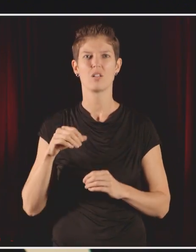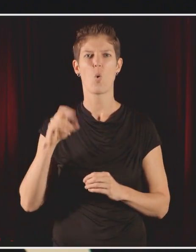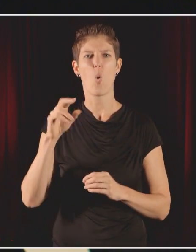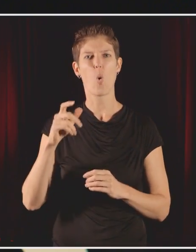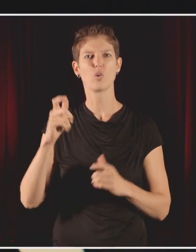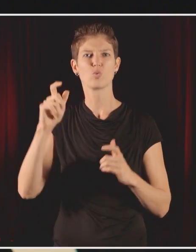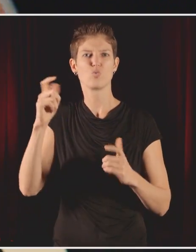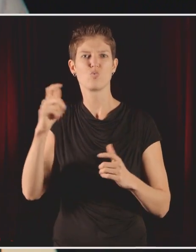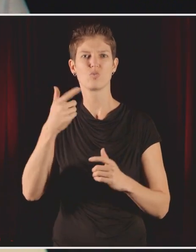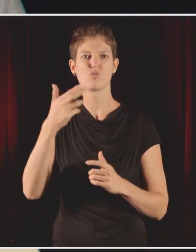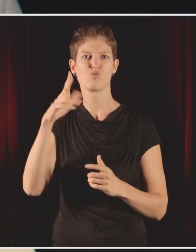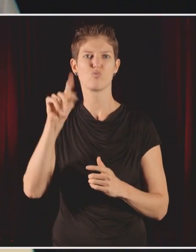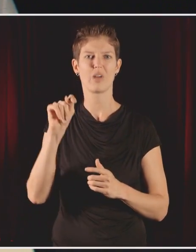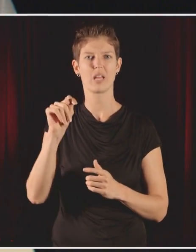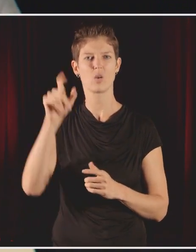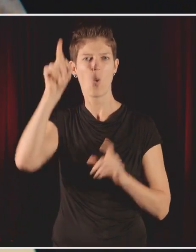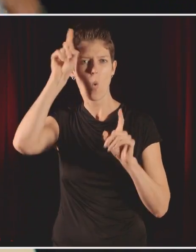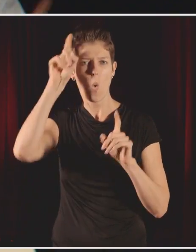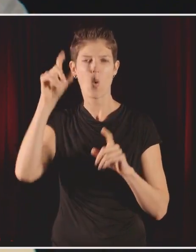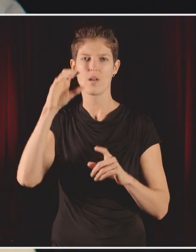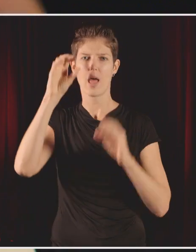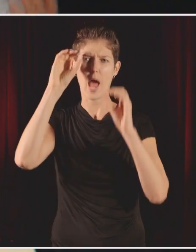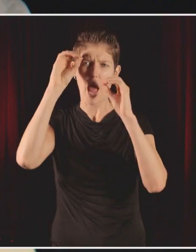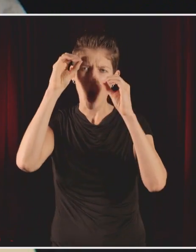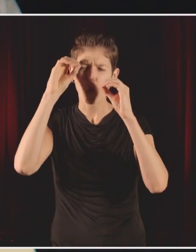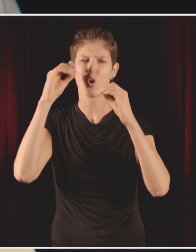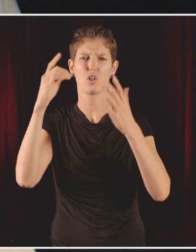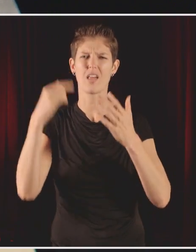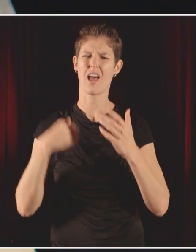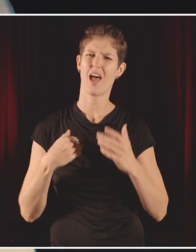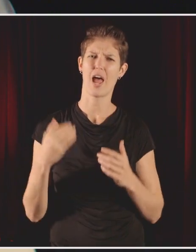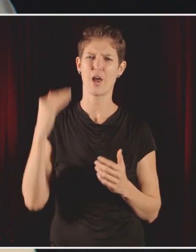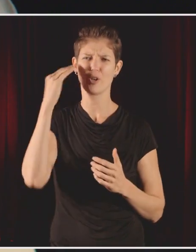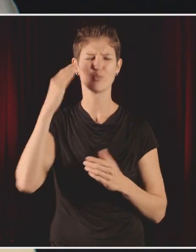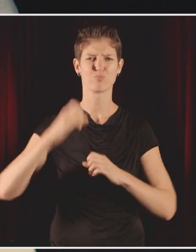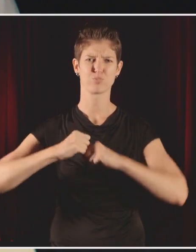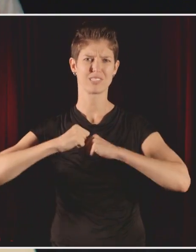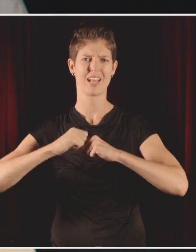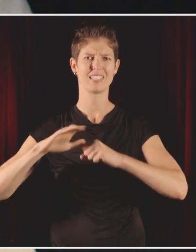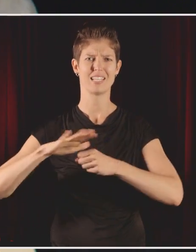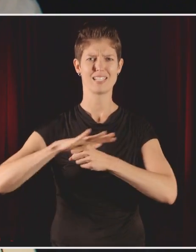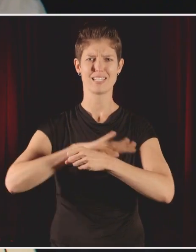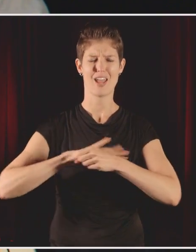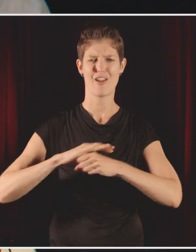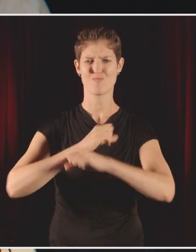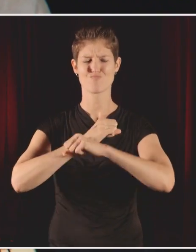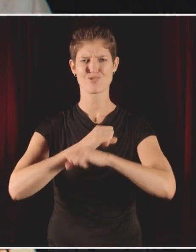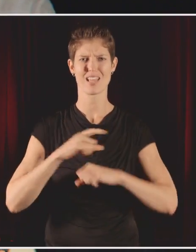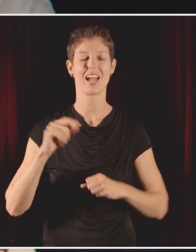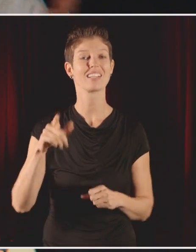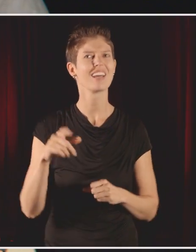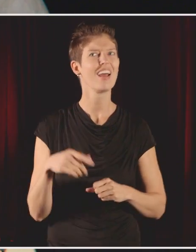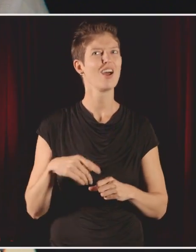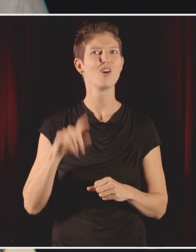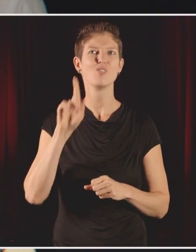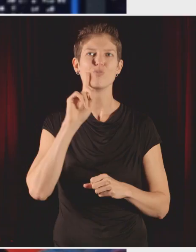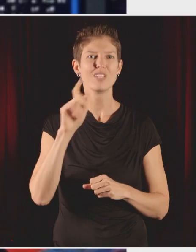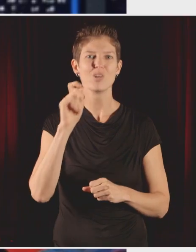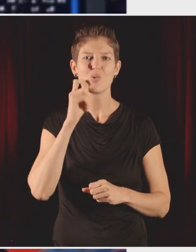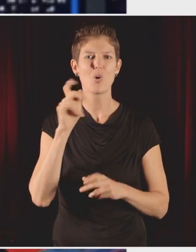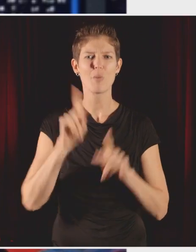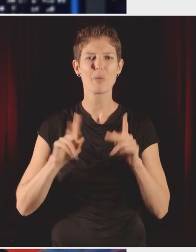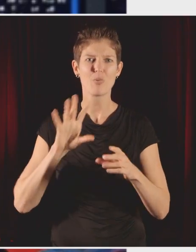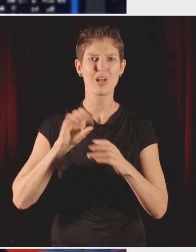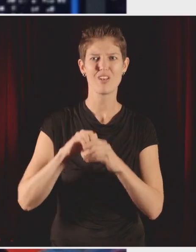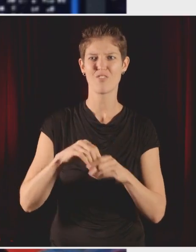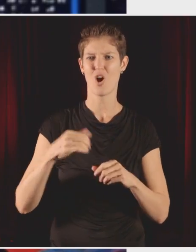was fearless. Now, the story evolved. More people had their caps stolen. The city put up some signs. It got bigger. The Rachel